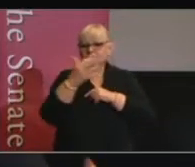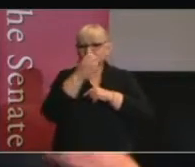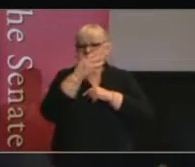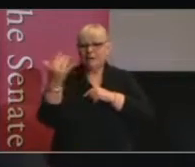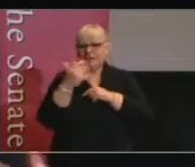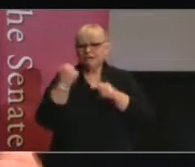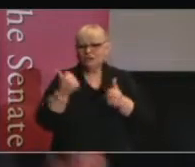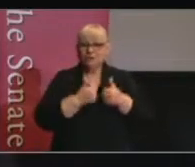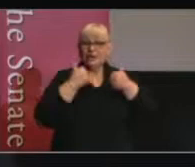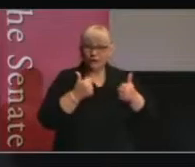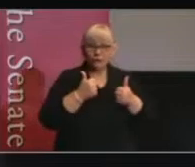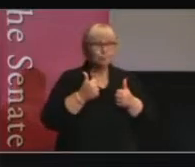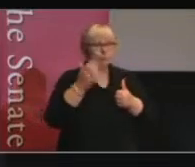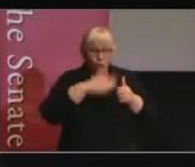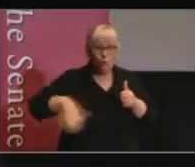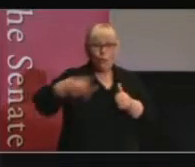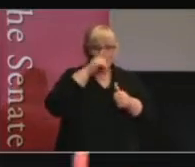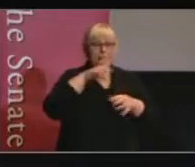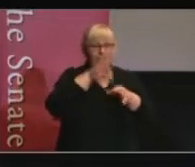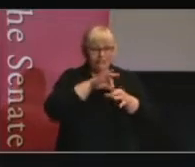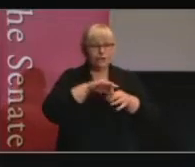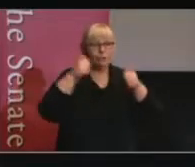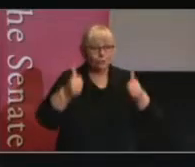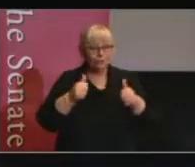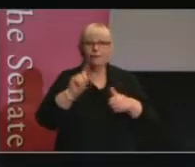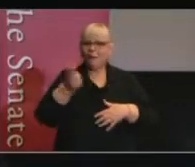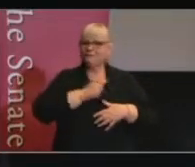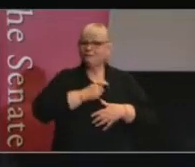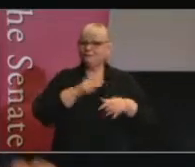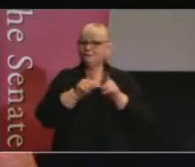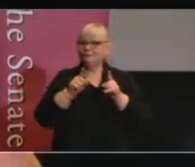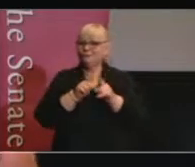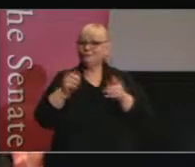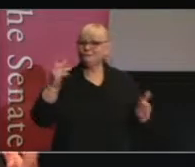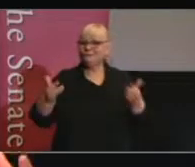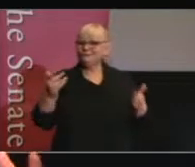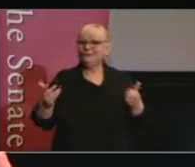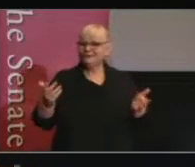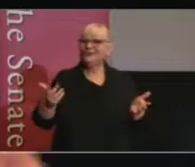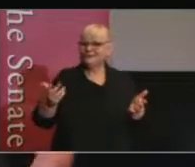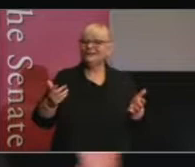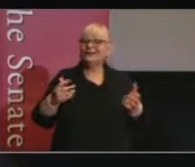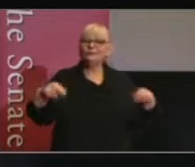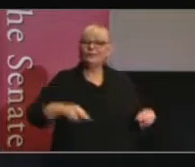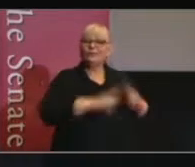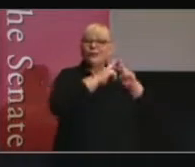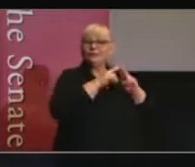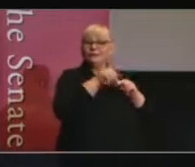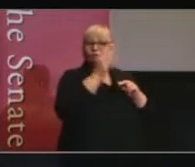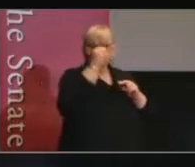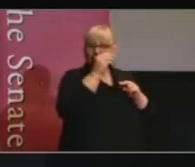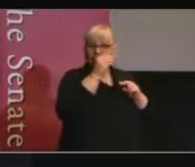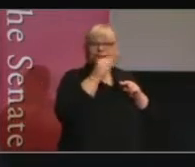one hand, great, everyone's involved. On the other hand, scary. The parliamentary committee can take that